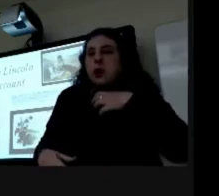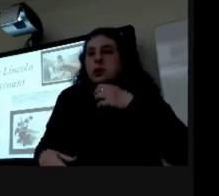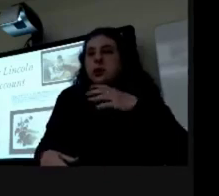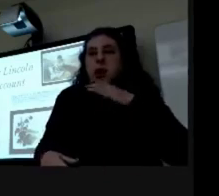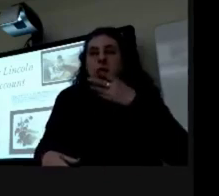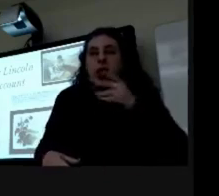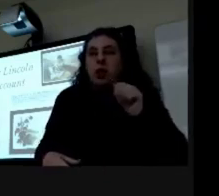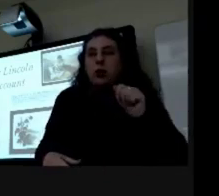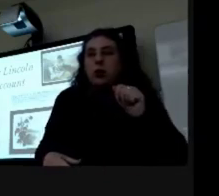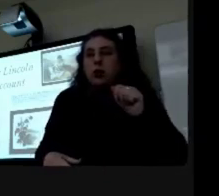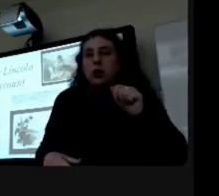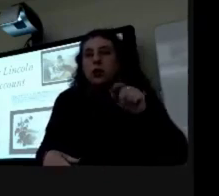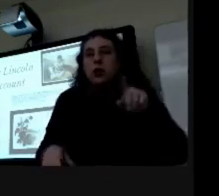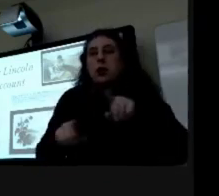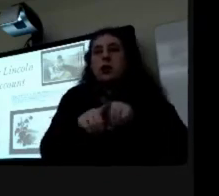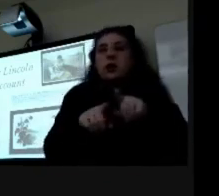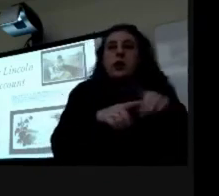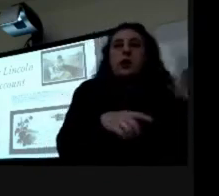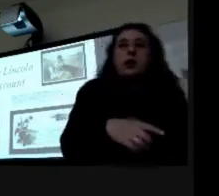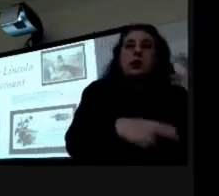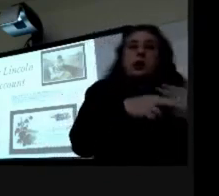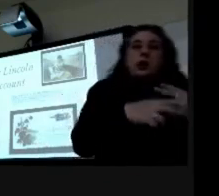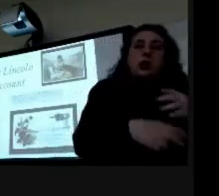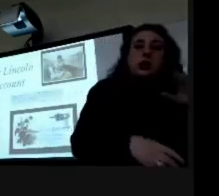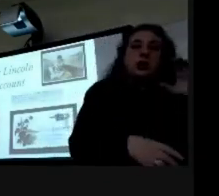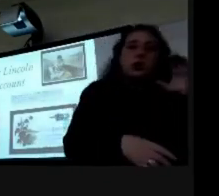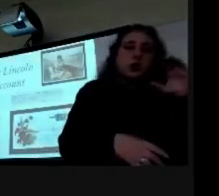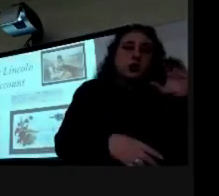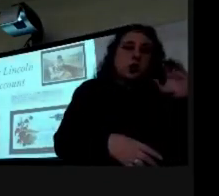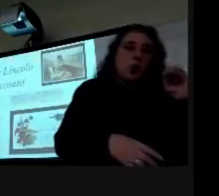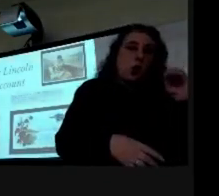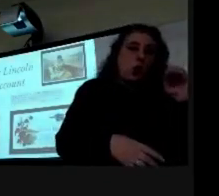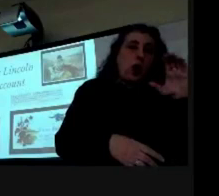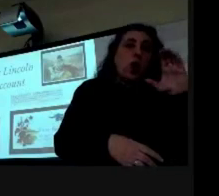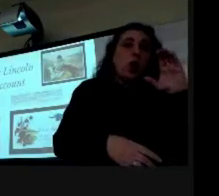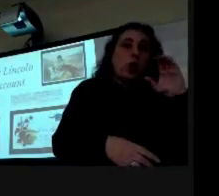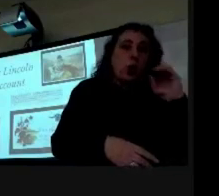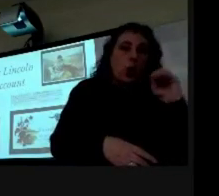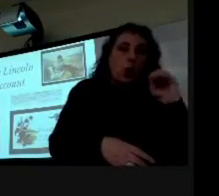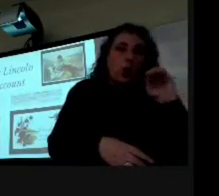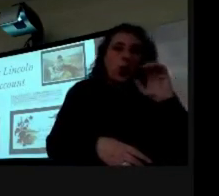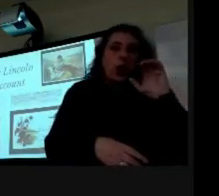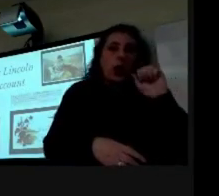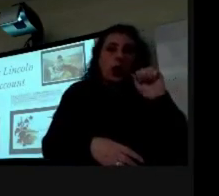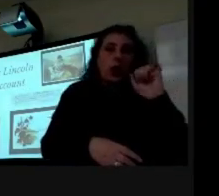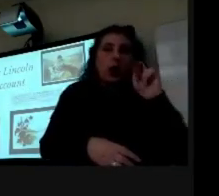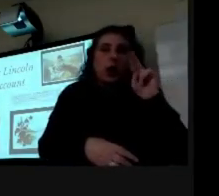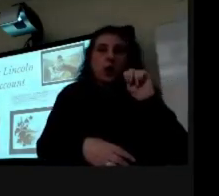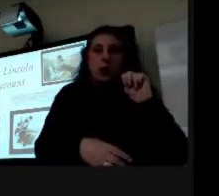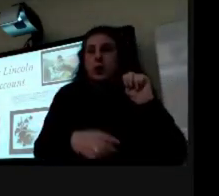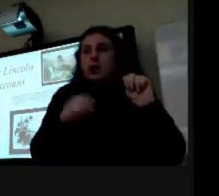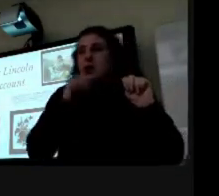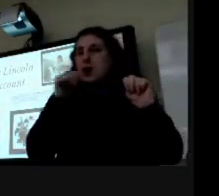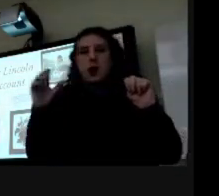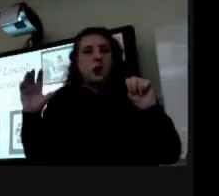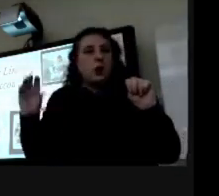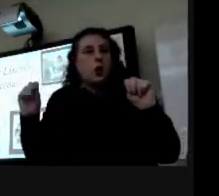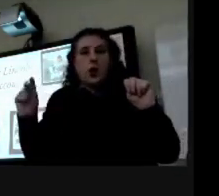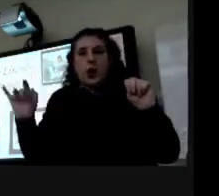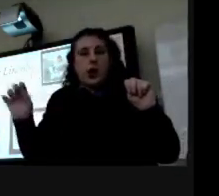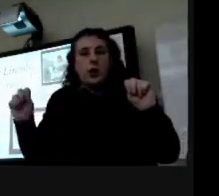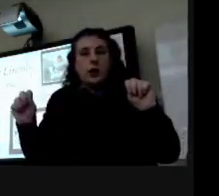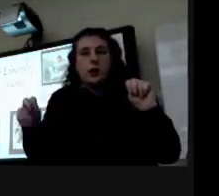it's called cocoane this is not cocaine cocaine was developed in 1860 in germany